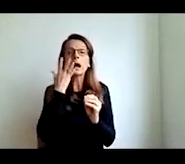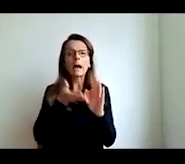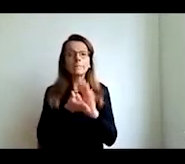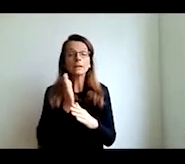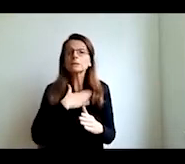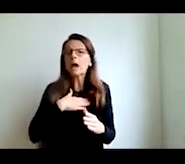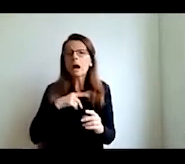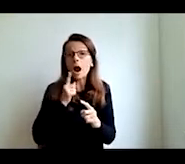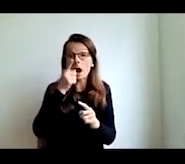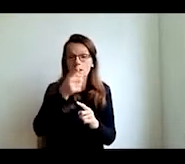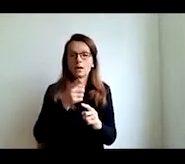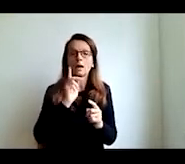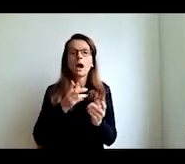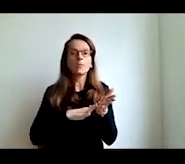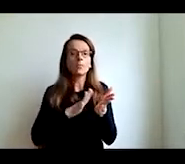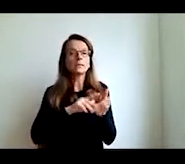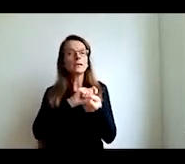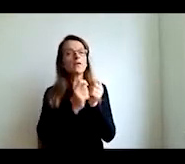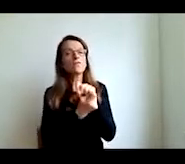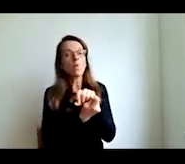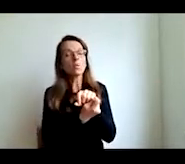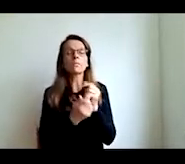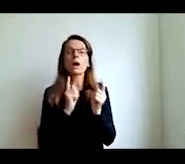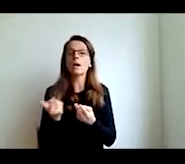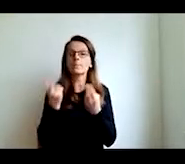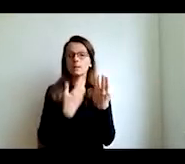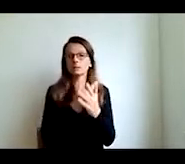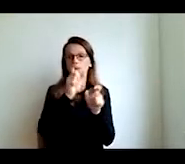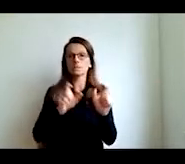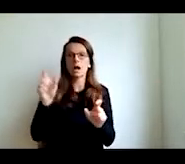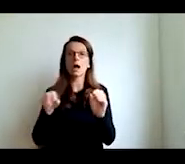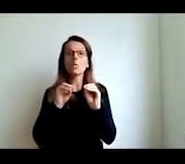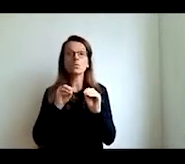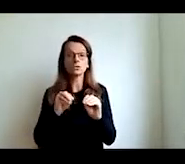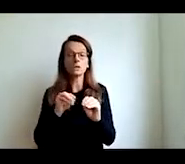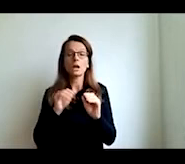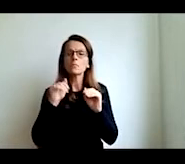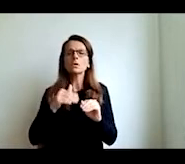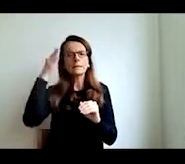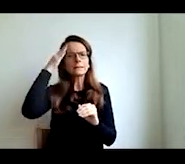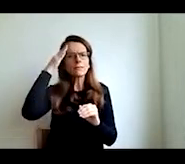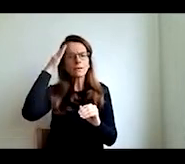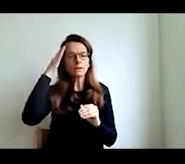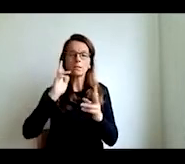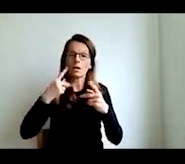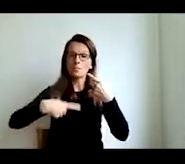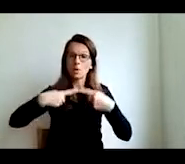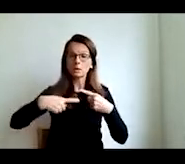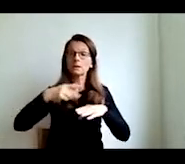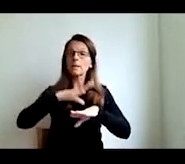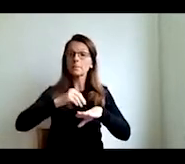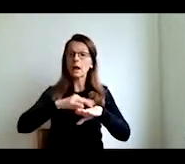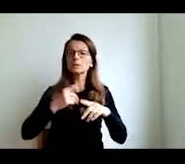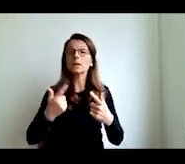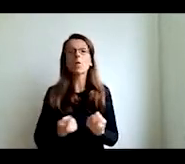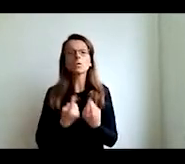you need to be aware of how organizational policies and practices can either facilitate or inhibit change and transformation